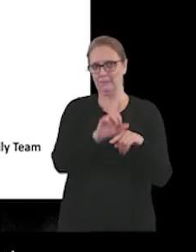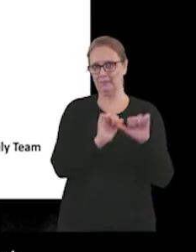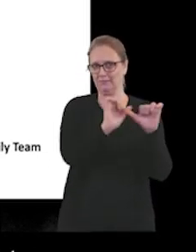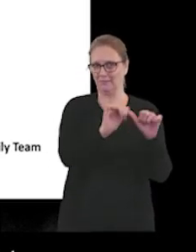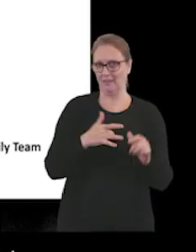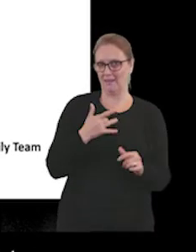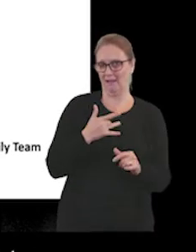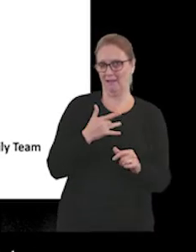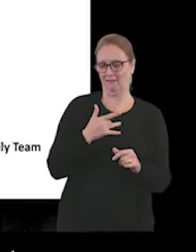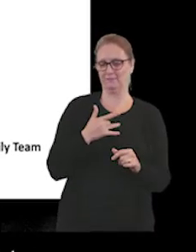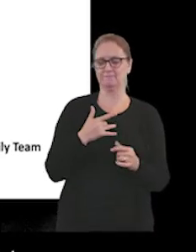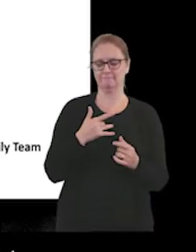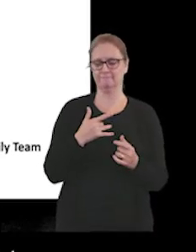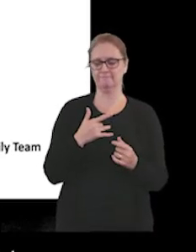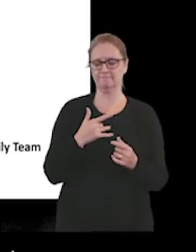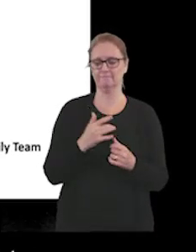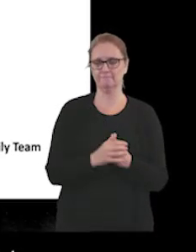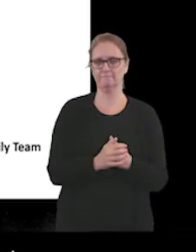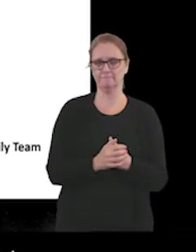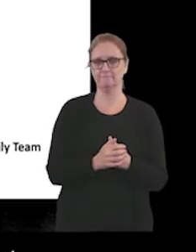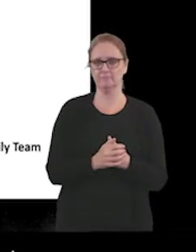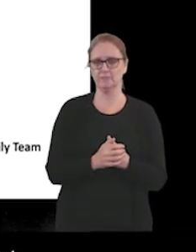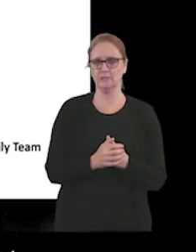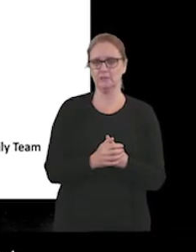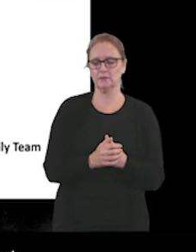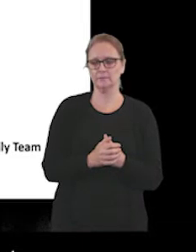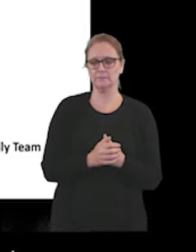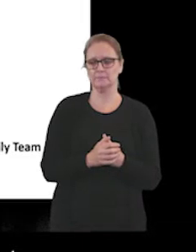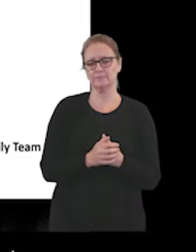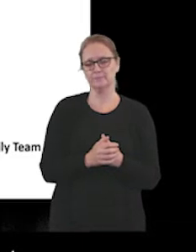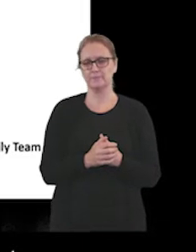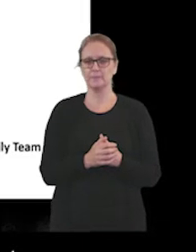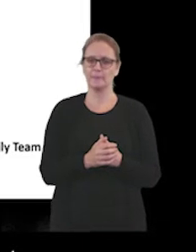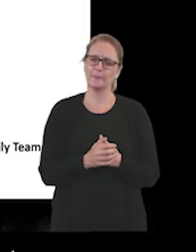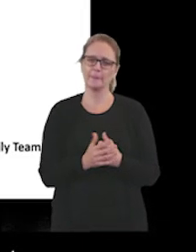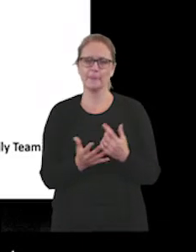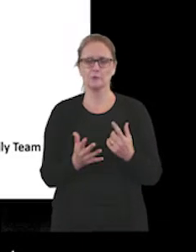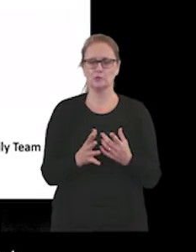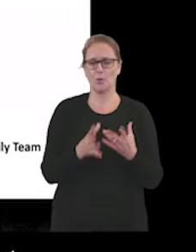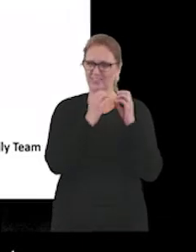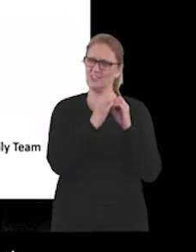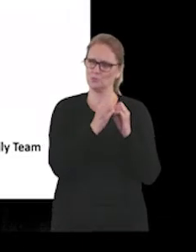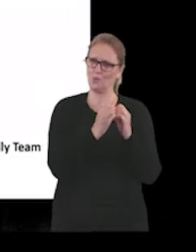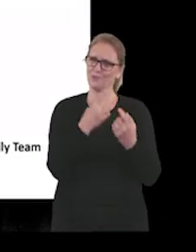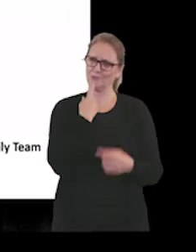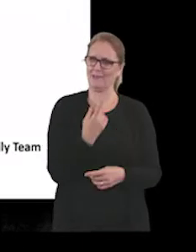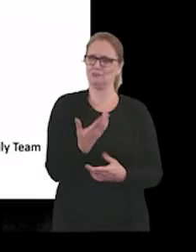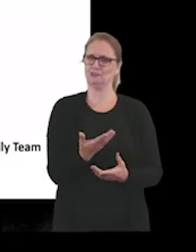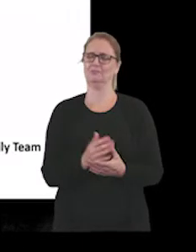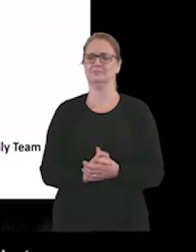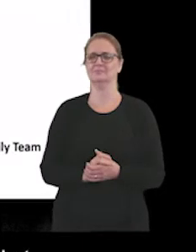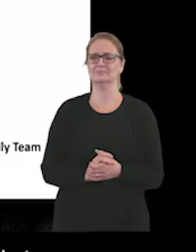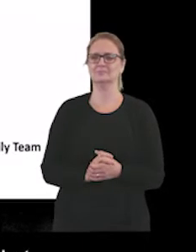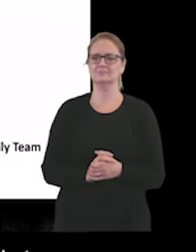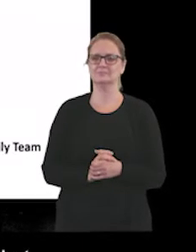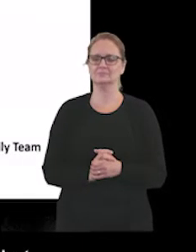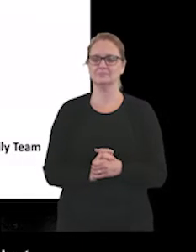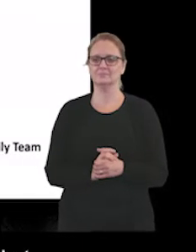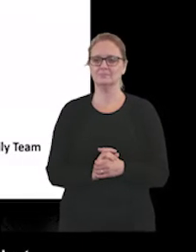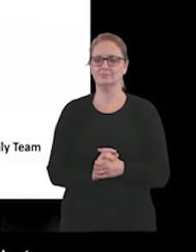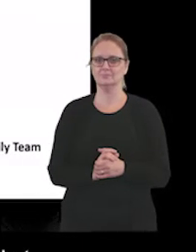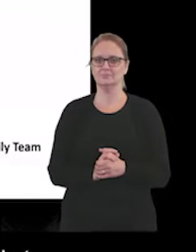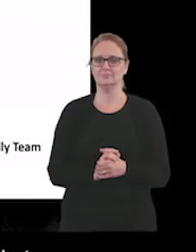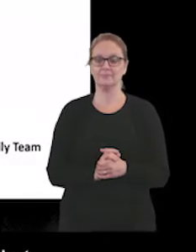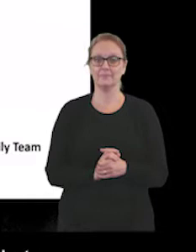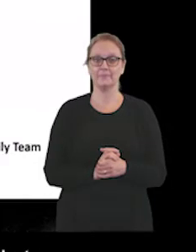just mention that. And